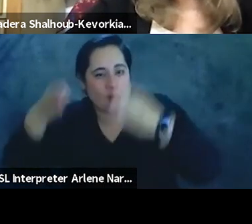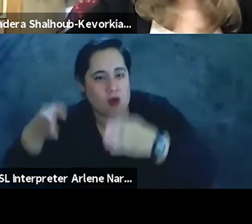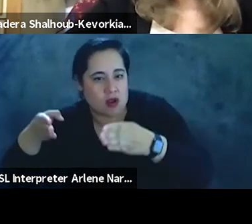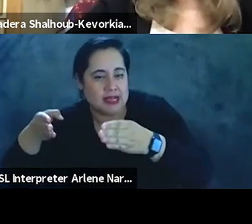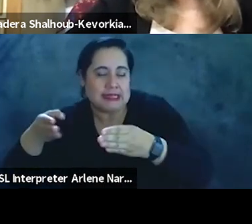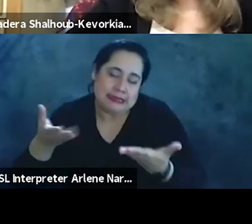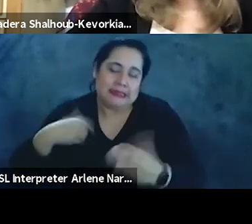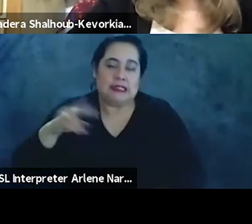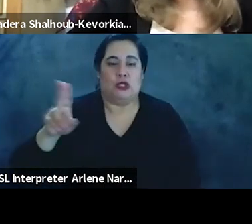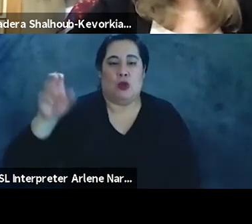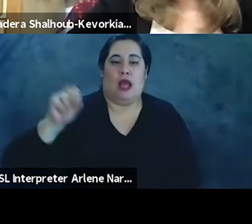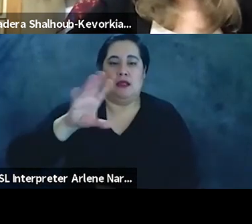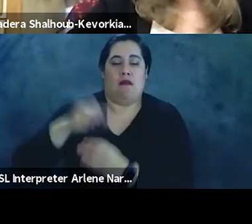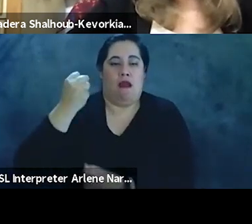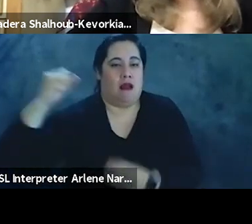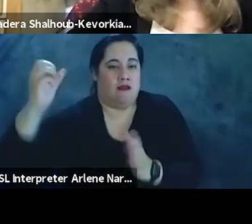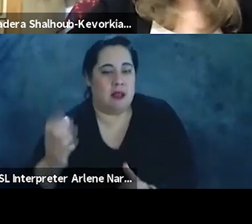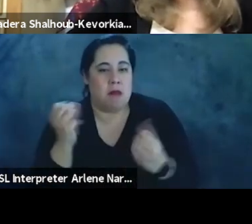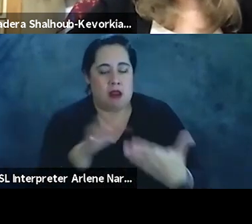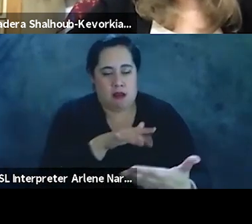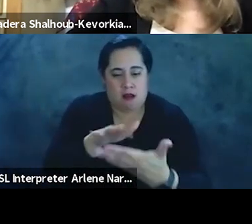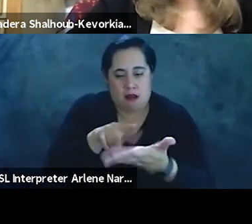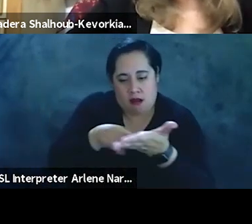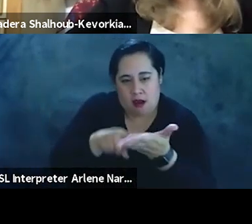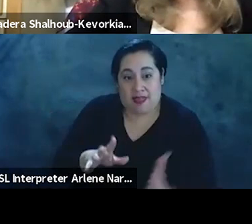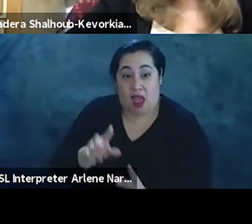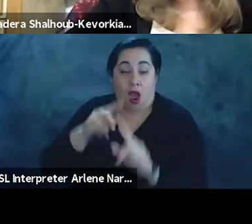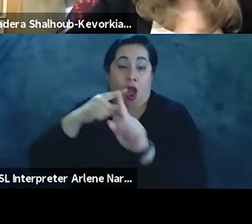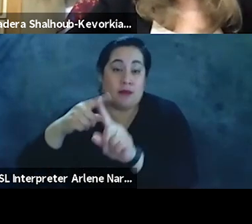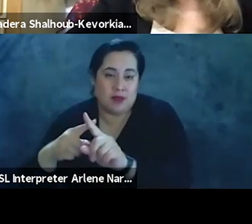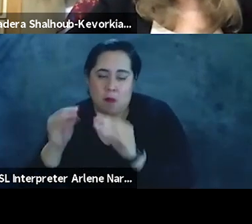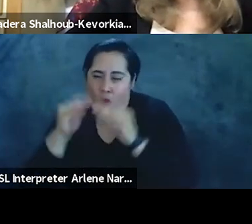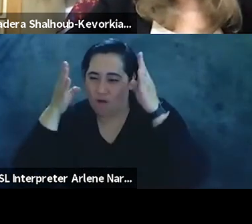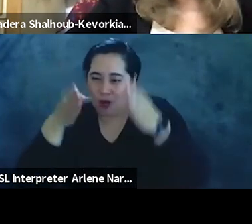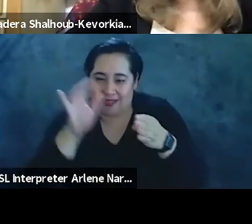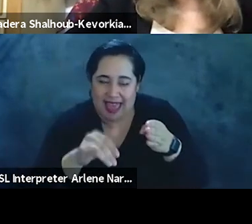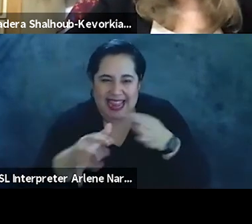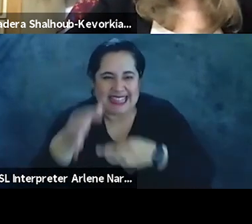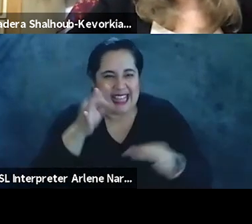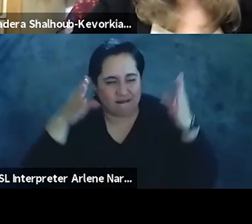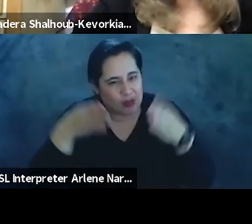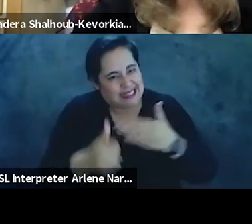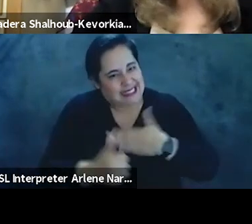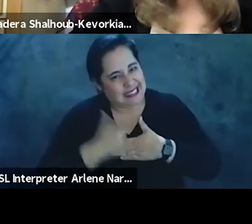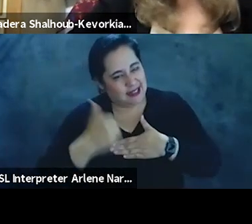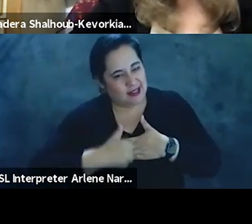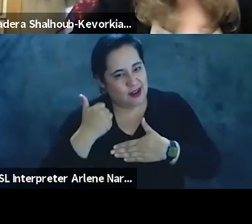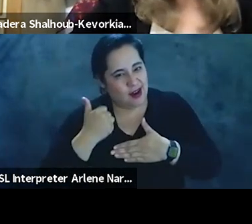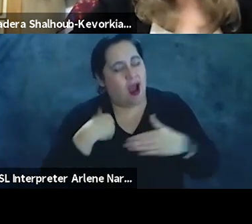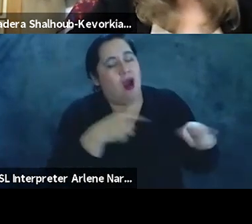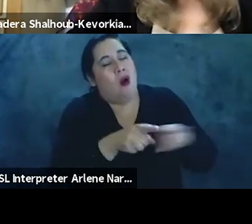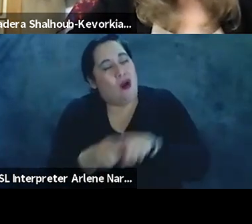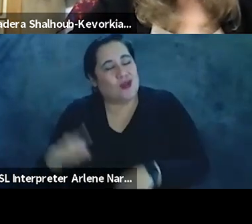in the US among activists and many scholars, on the optimism than the dangers. And to go back to what you were saying, I mean, I also think